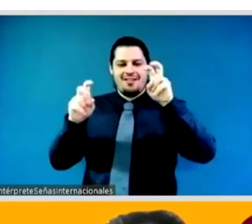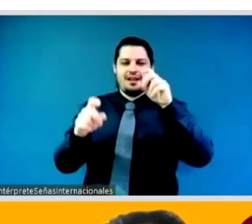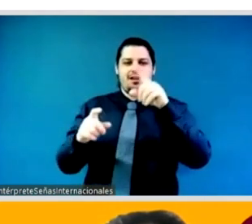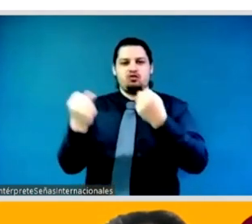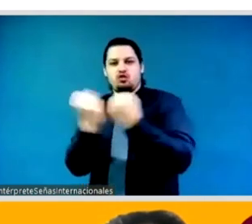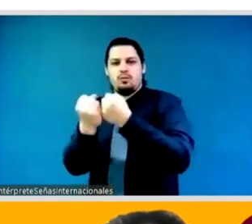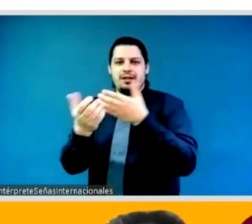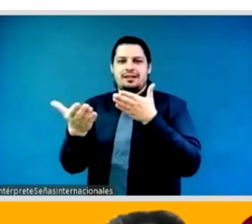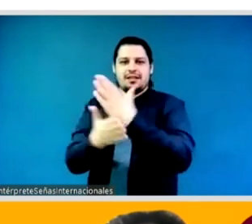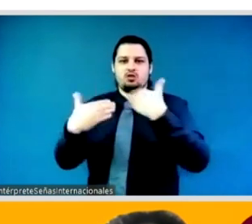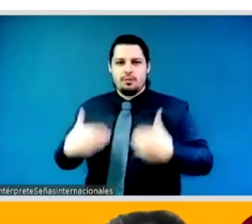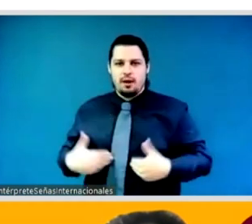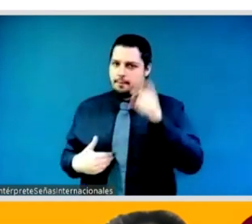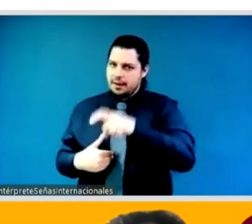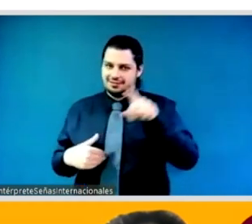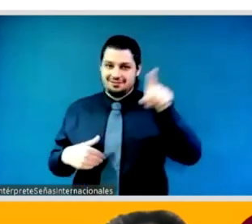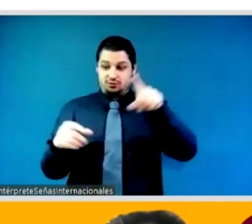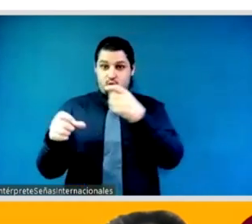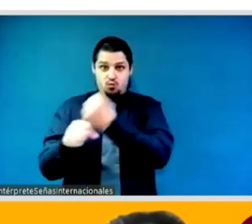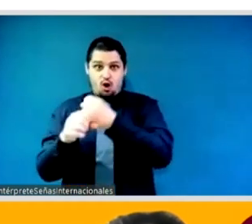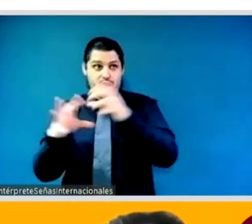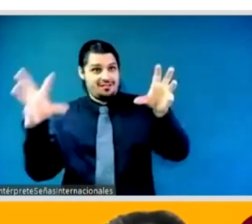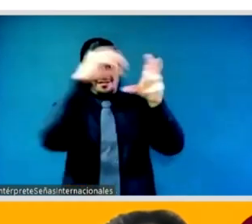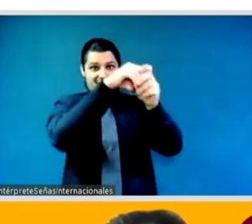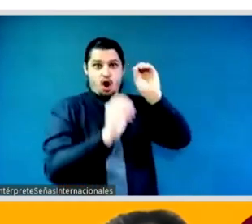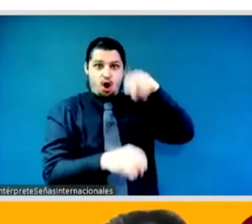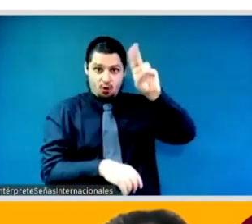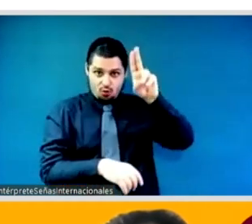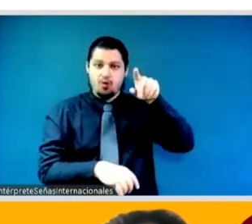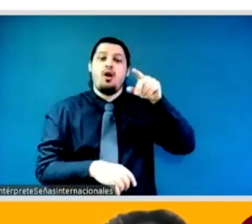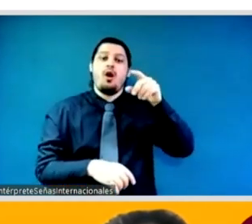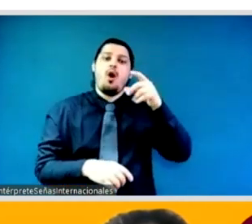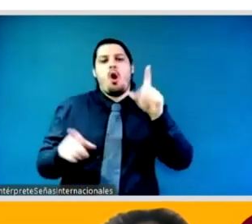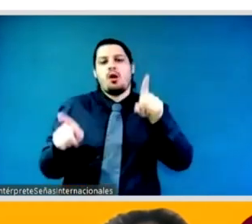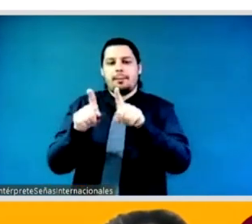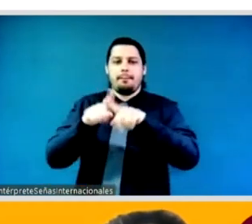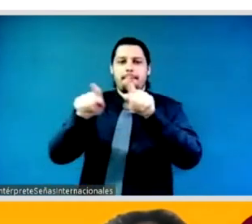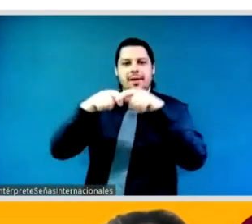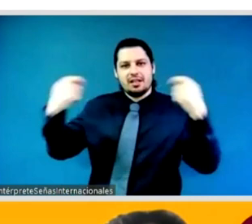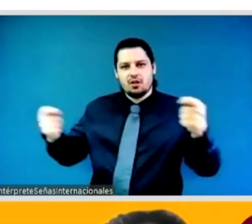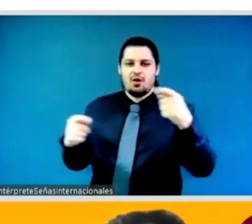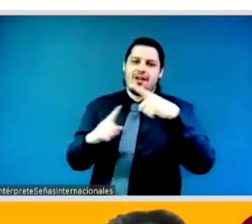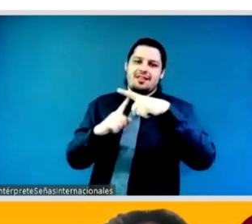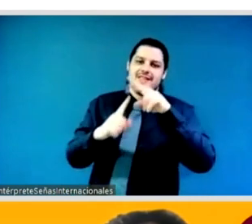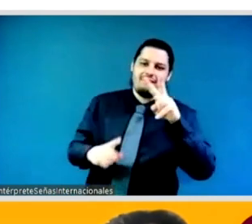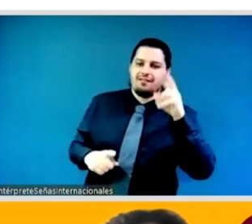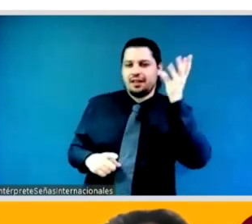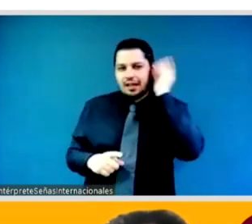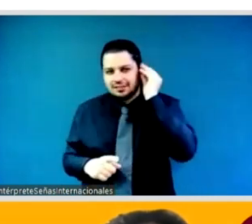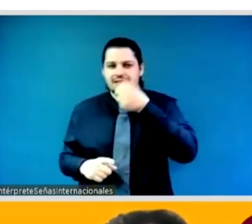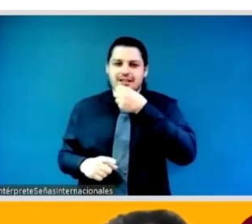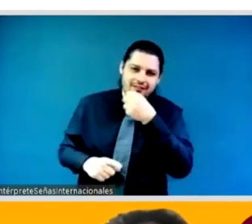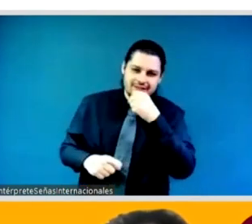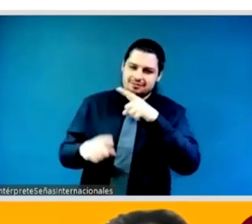commit to monitor document and report on threats and attacks violence against feminist activists